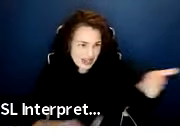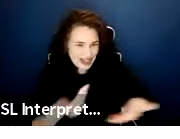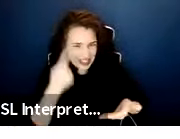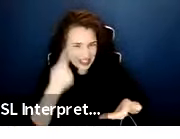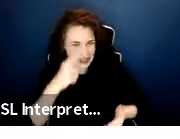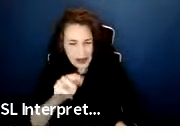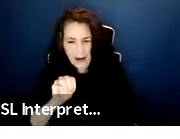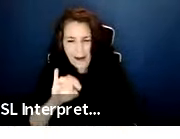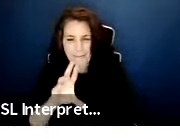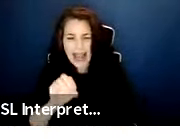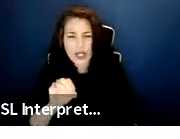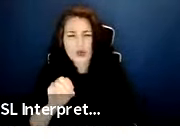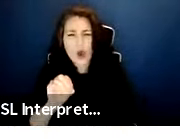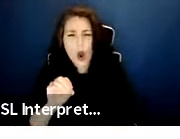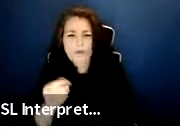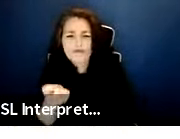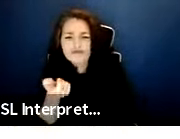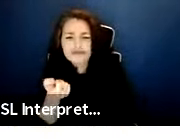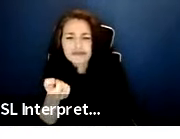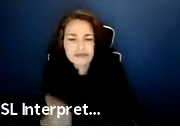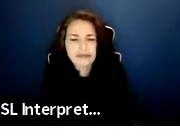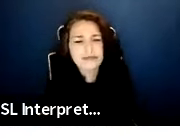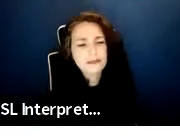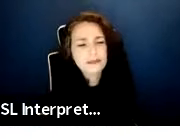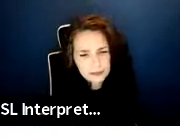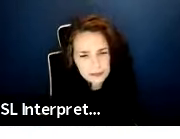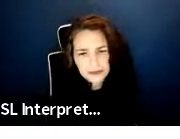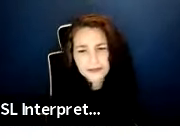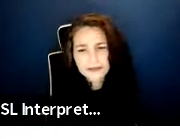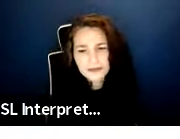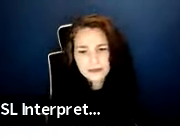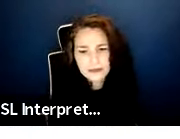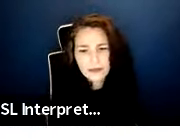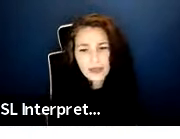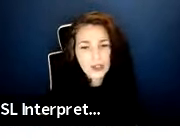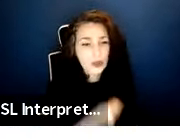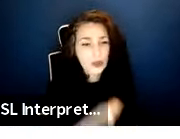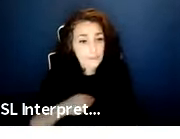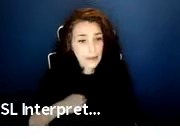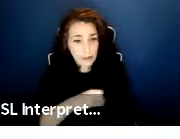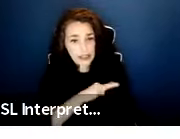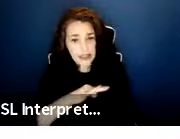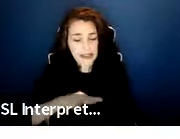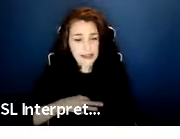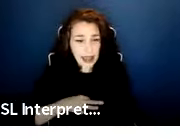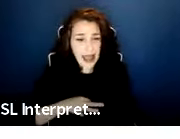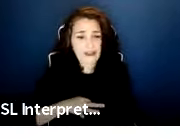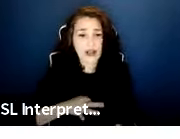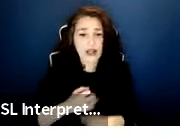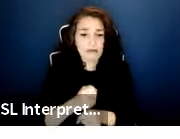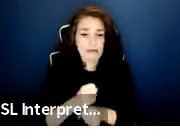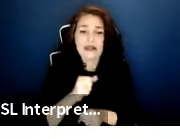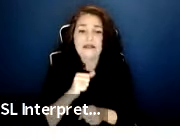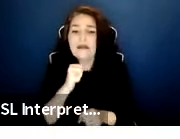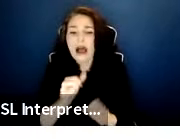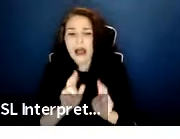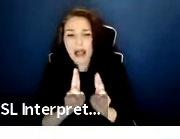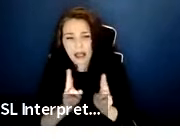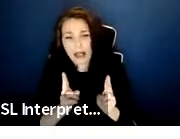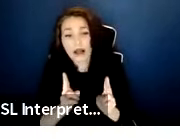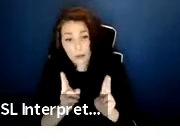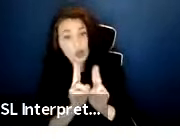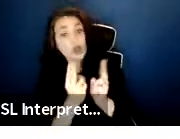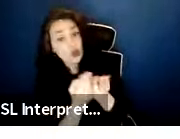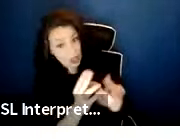Our members and staff designed this to make creating union content not intended for commercial distribution as easy as possible,